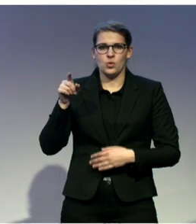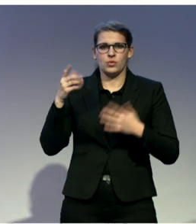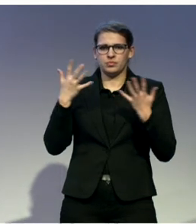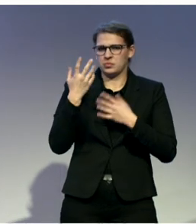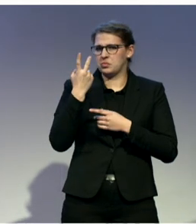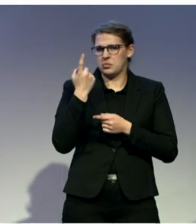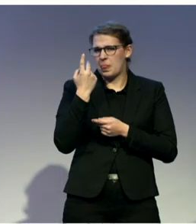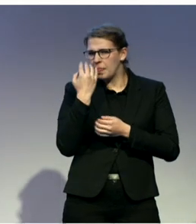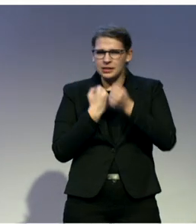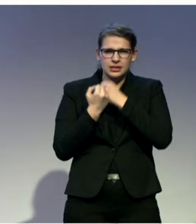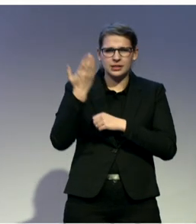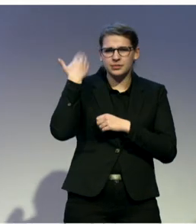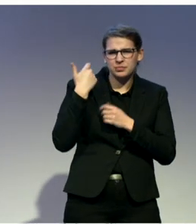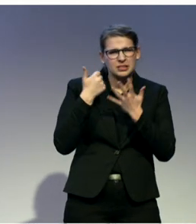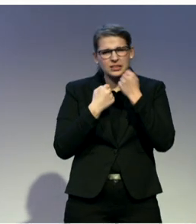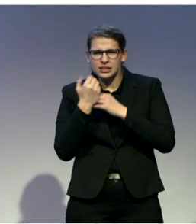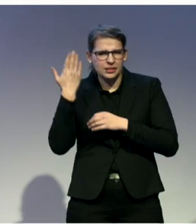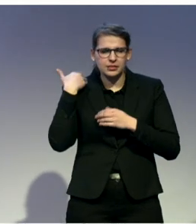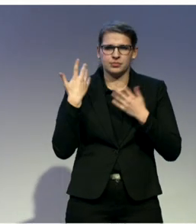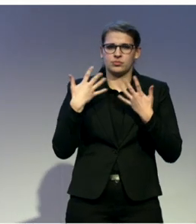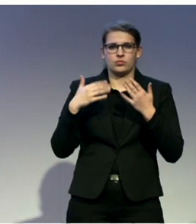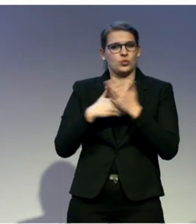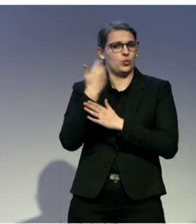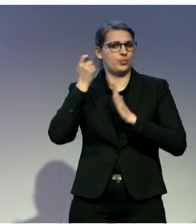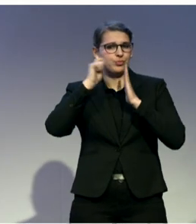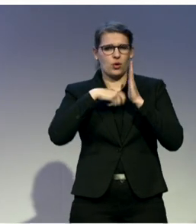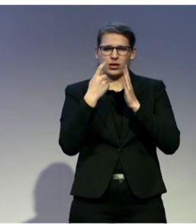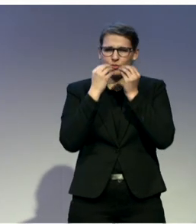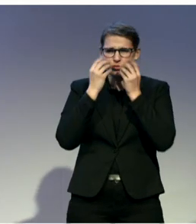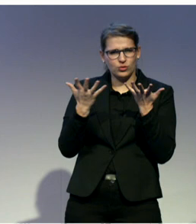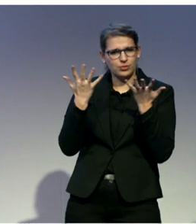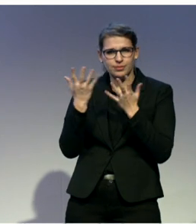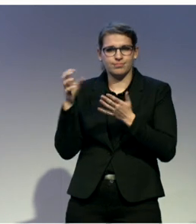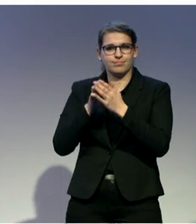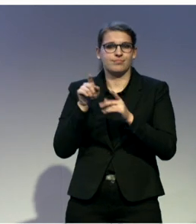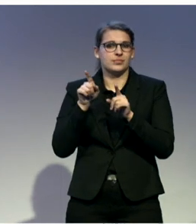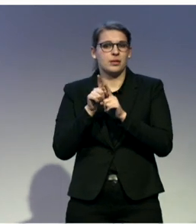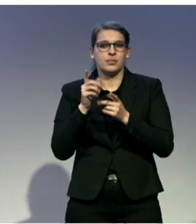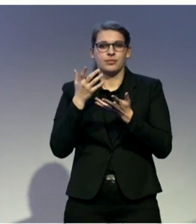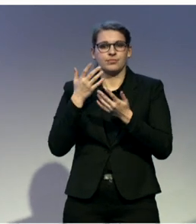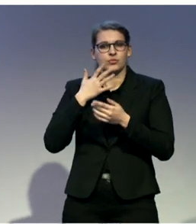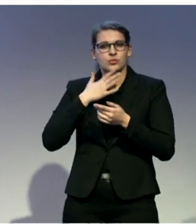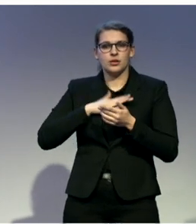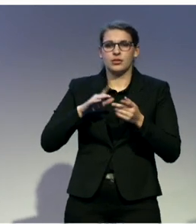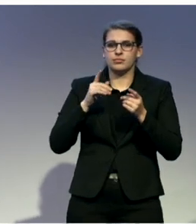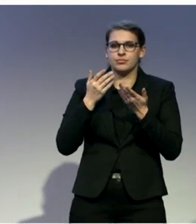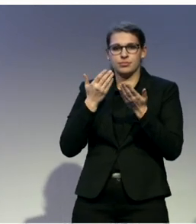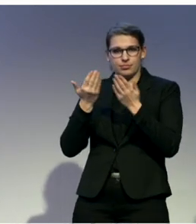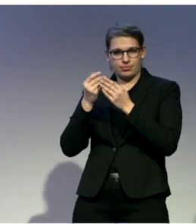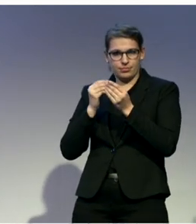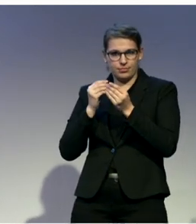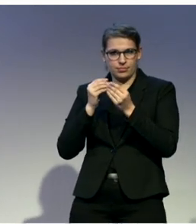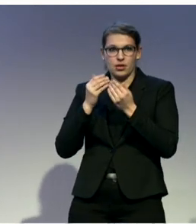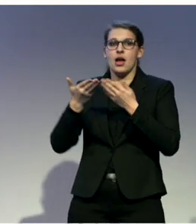Amazing project called Pay It Forward in Sign Language. And I think it's one of the gems that Access Israel